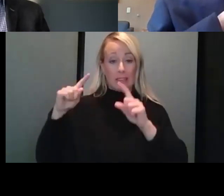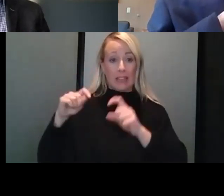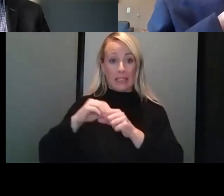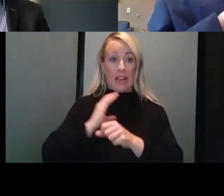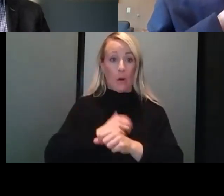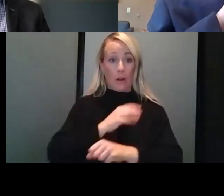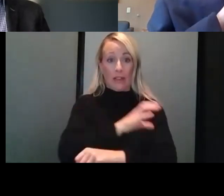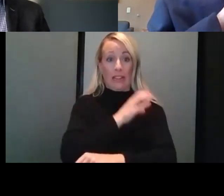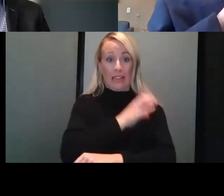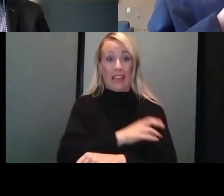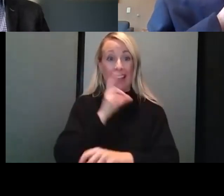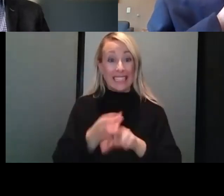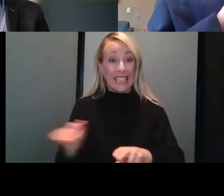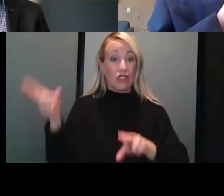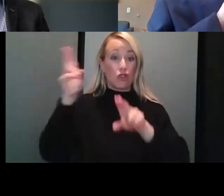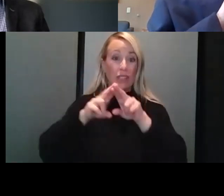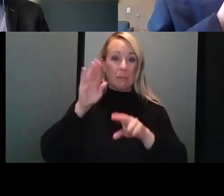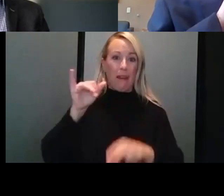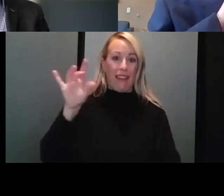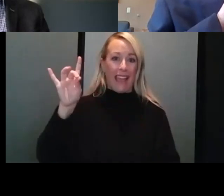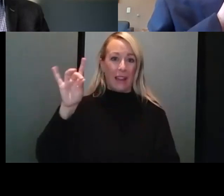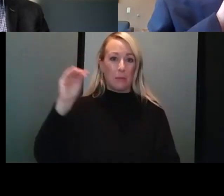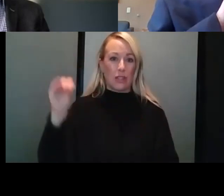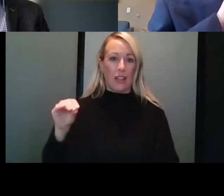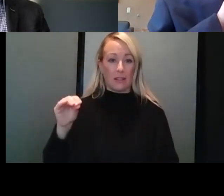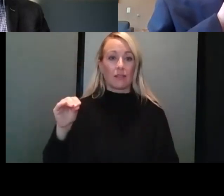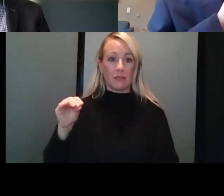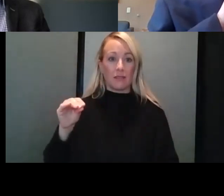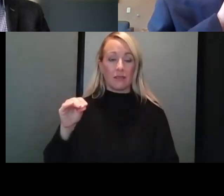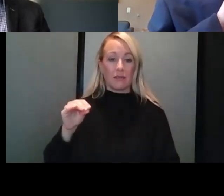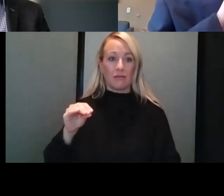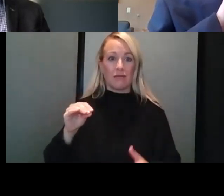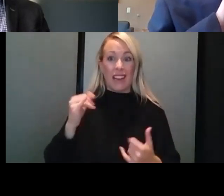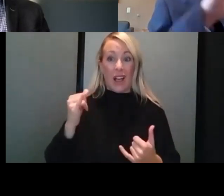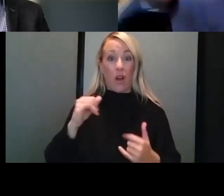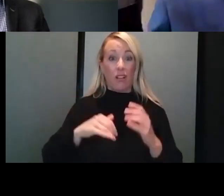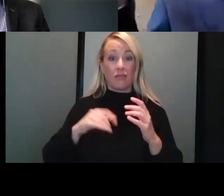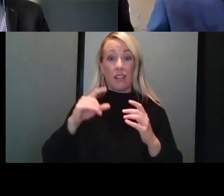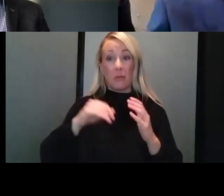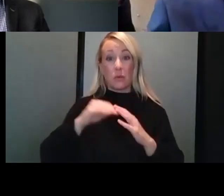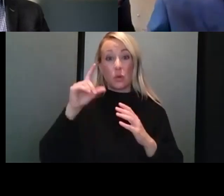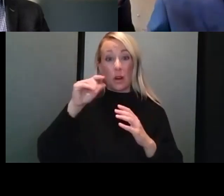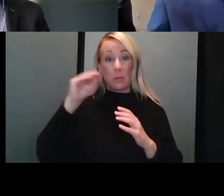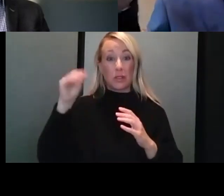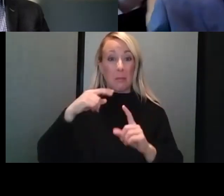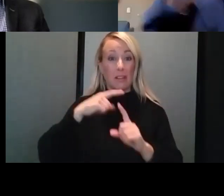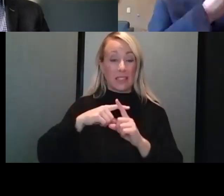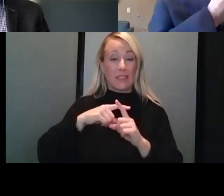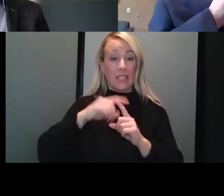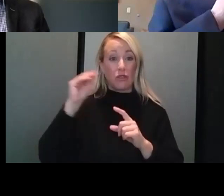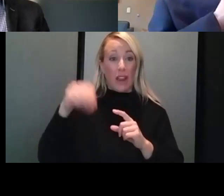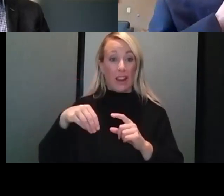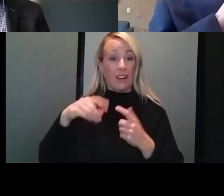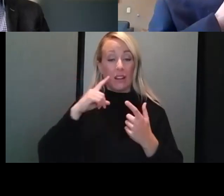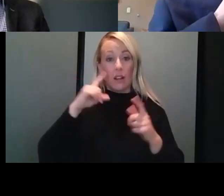week over week has increased by 8%. We're up to almost 20% positivity rate, testing several hundred suspected